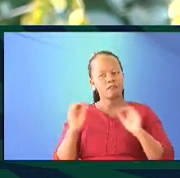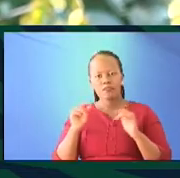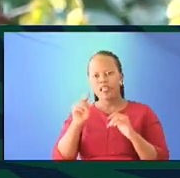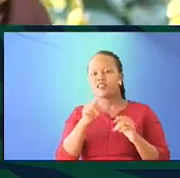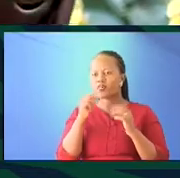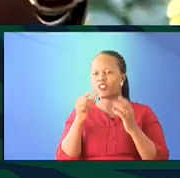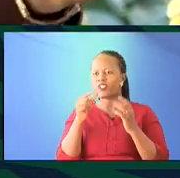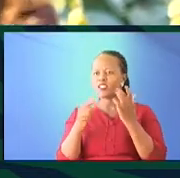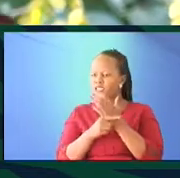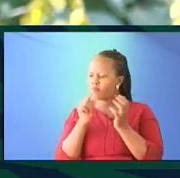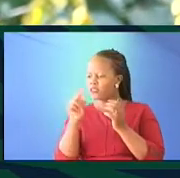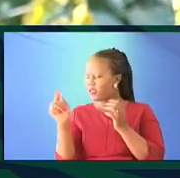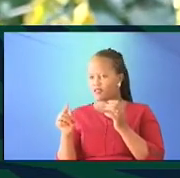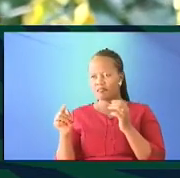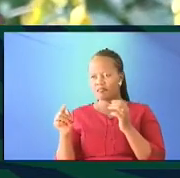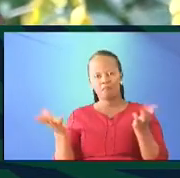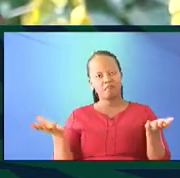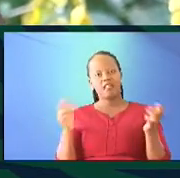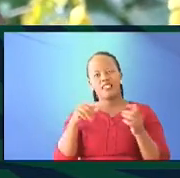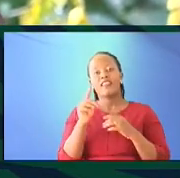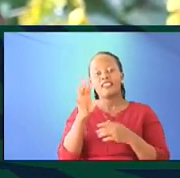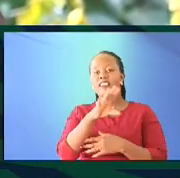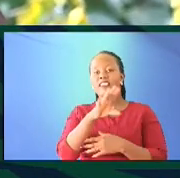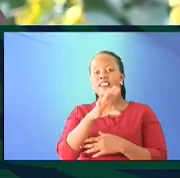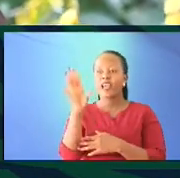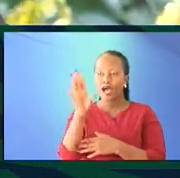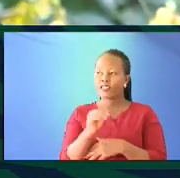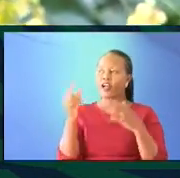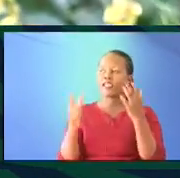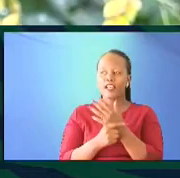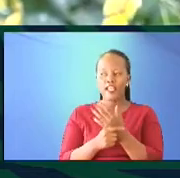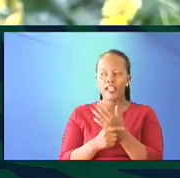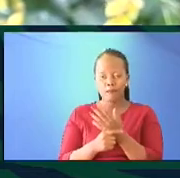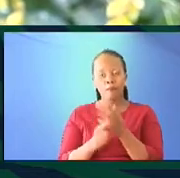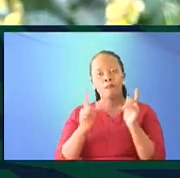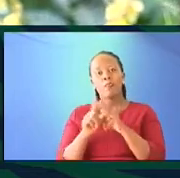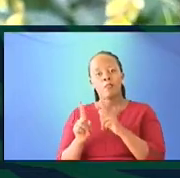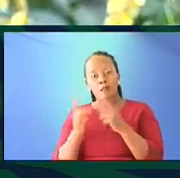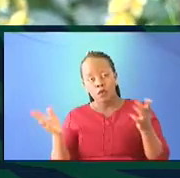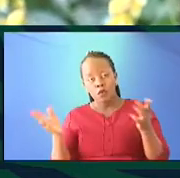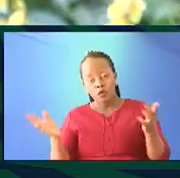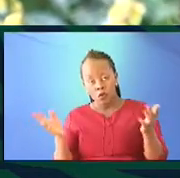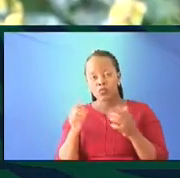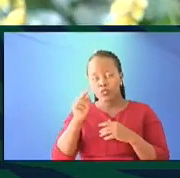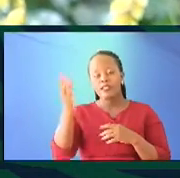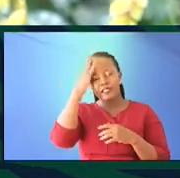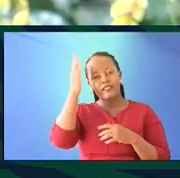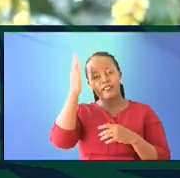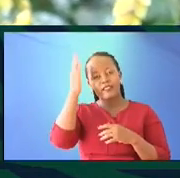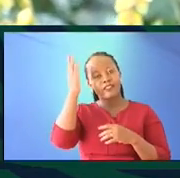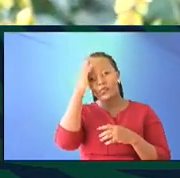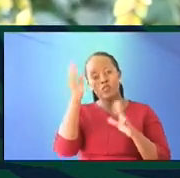It's a boy. This is Smith. It is an African name. It is already known.